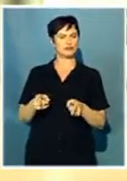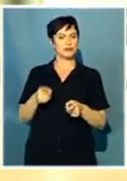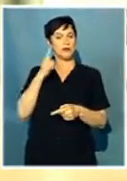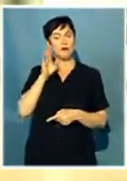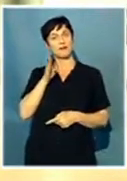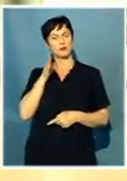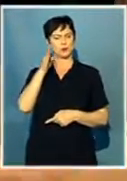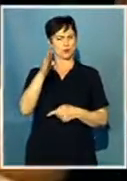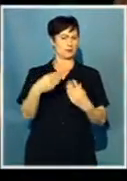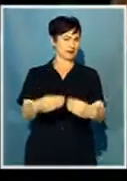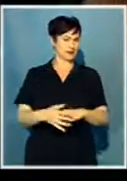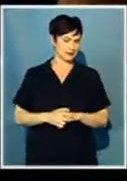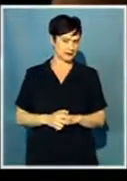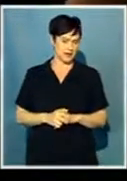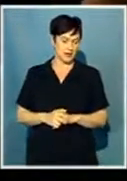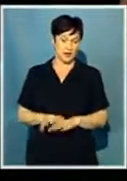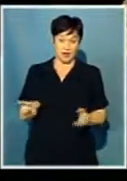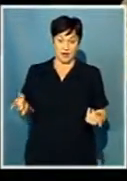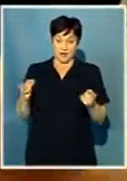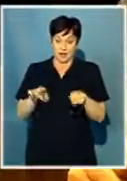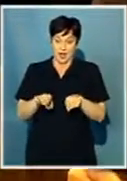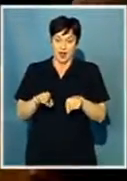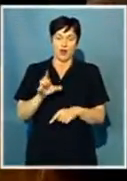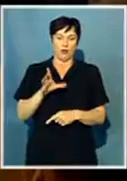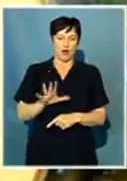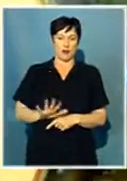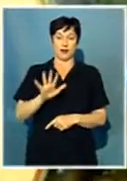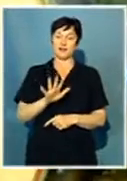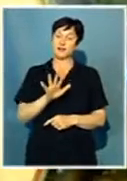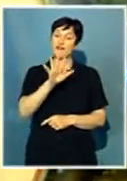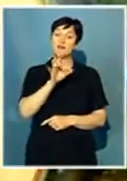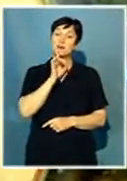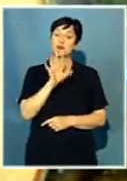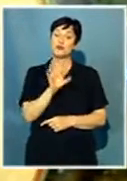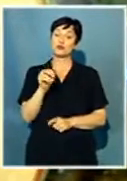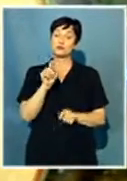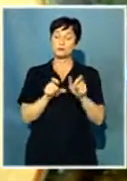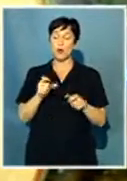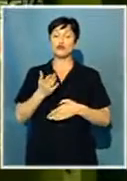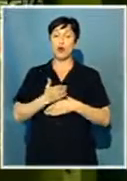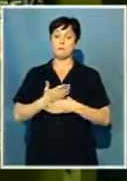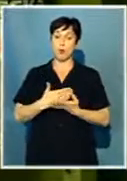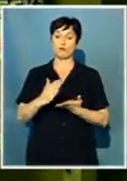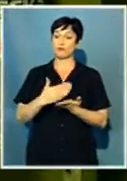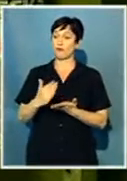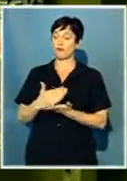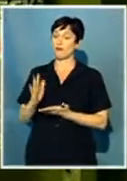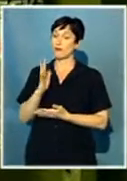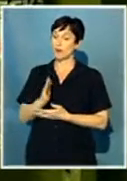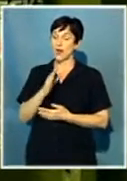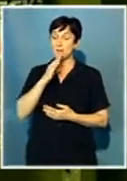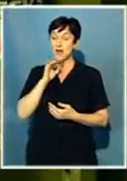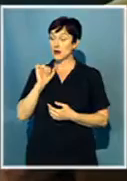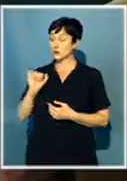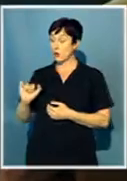terms of future corporate activity. The deal is expected to see around 5,500 job losses, approximately 3% of the